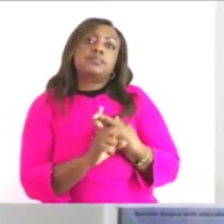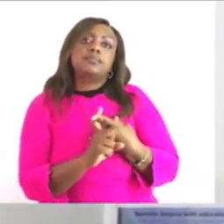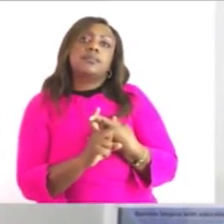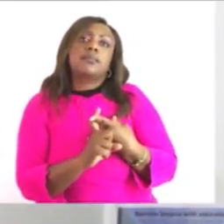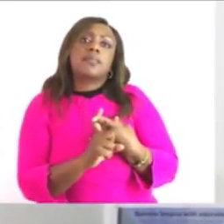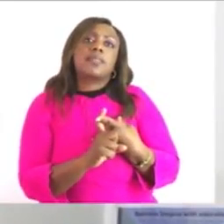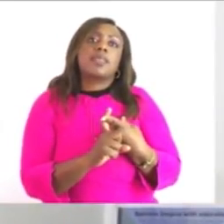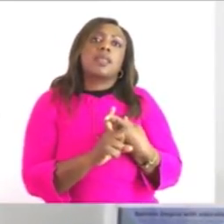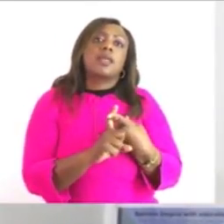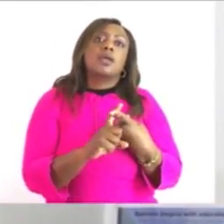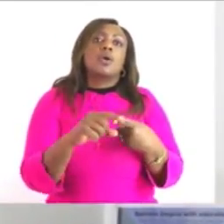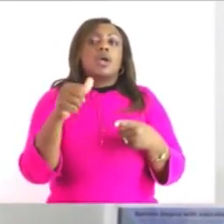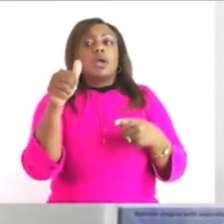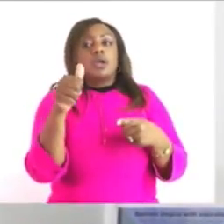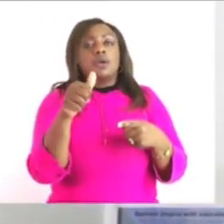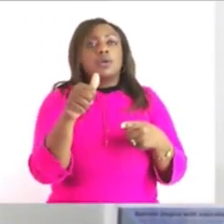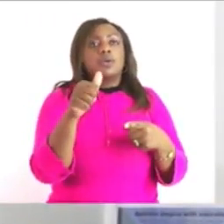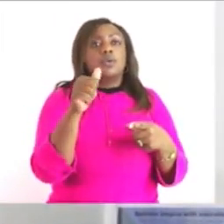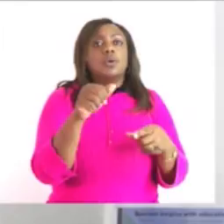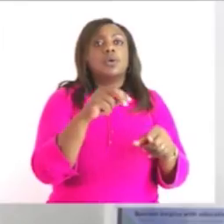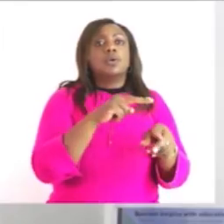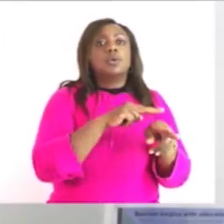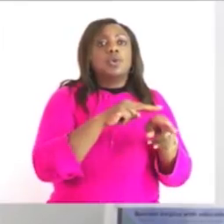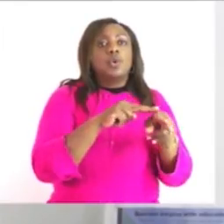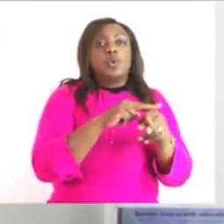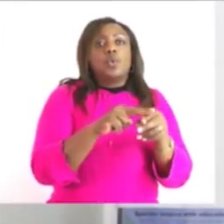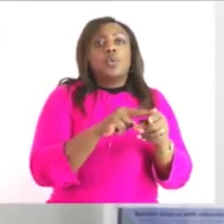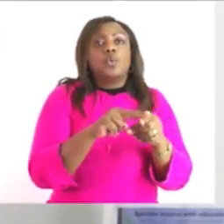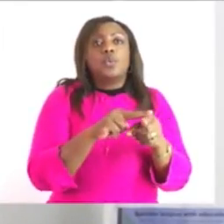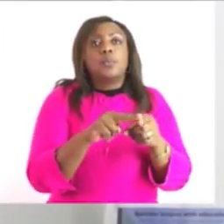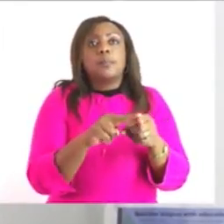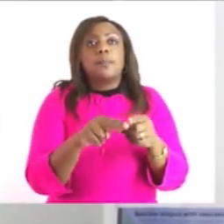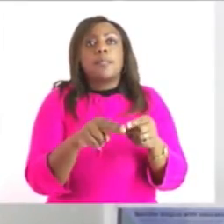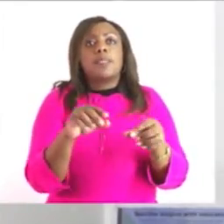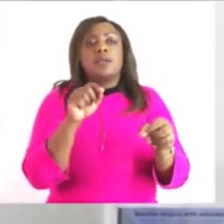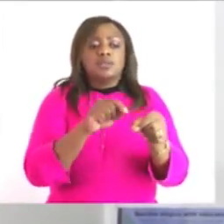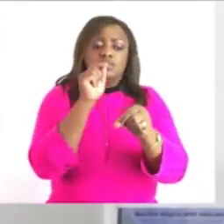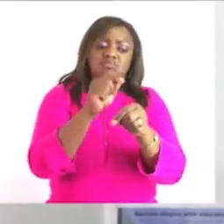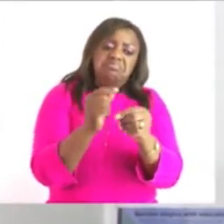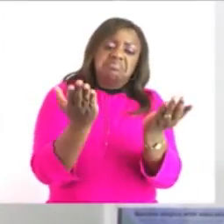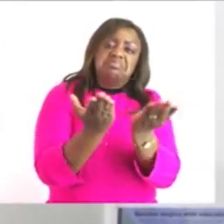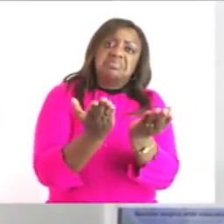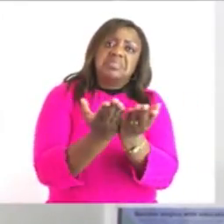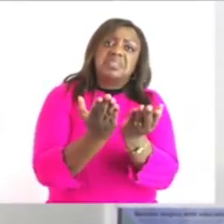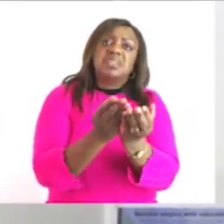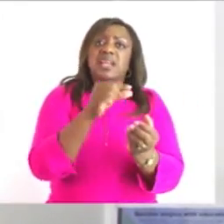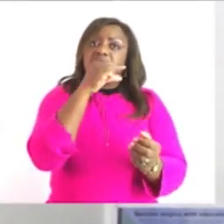the one which is now used it at many shops and schools called the